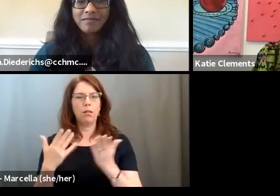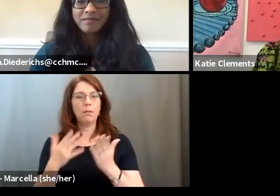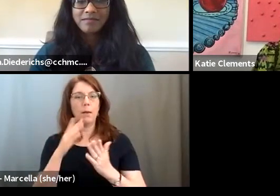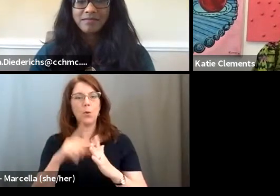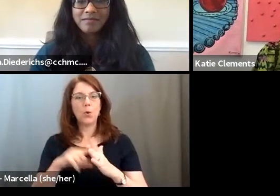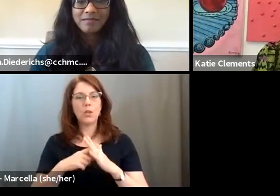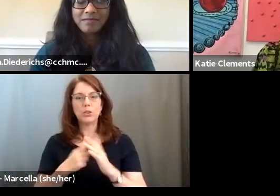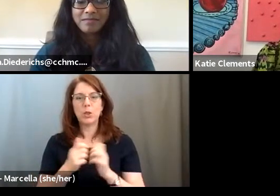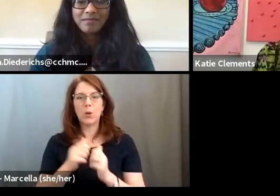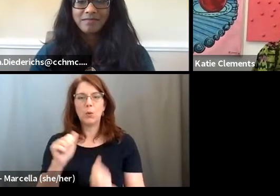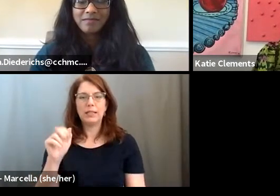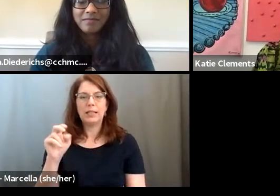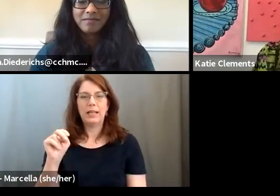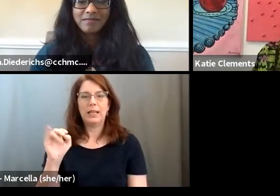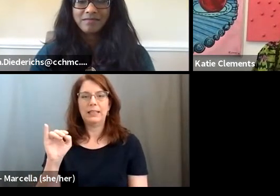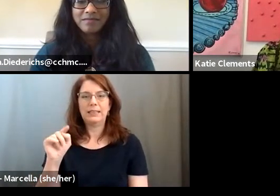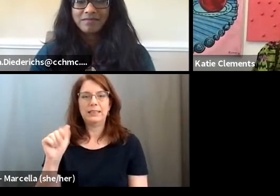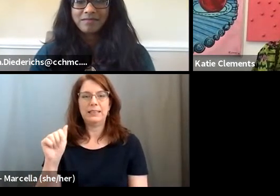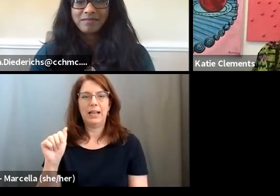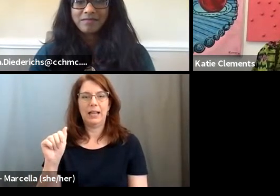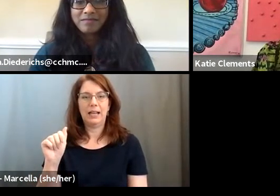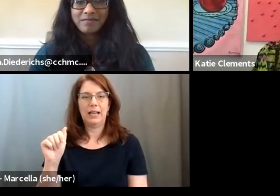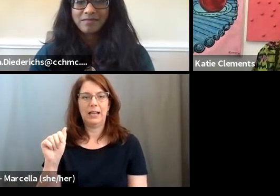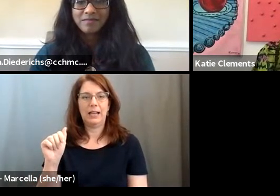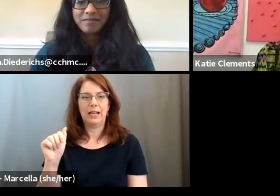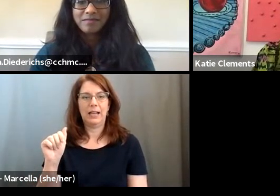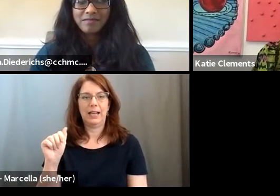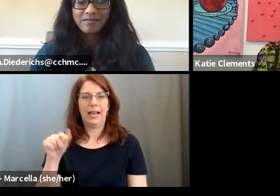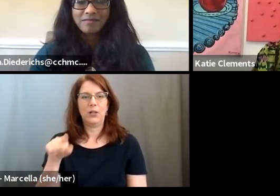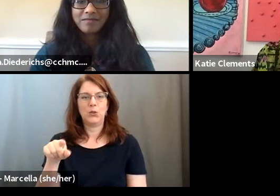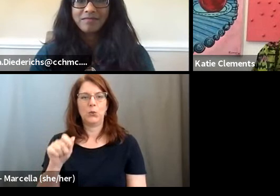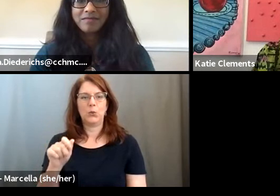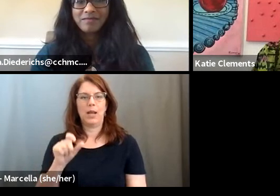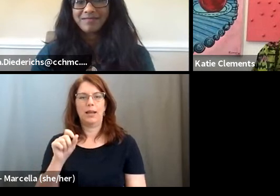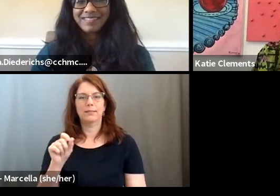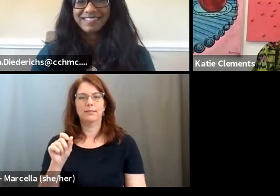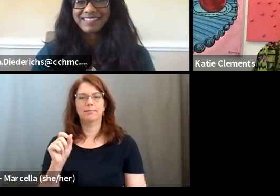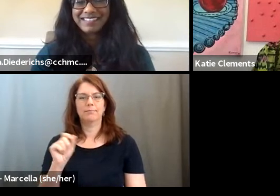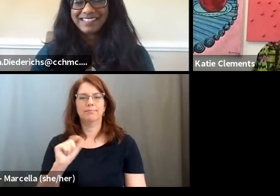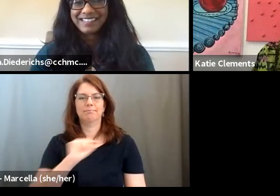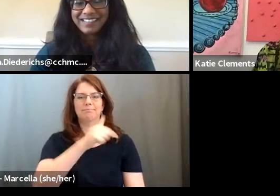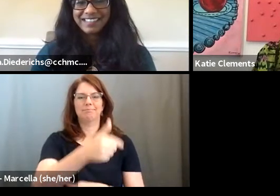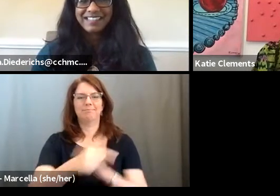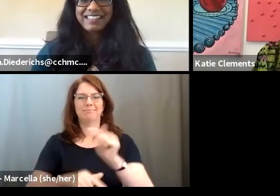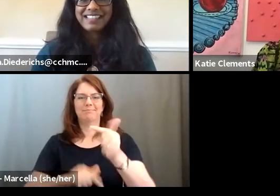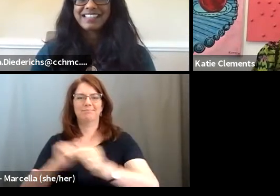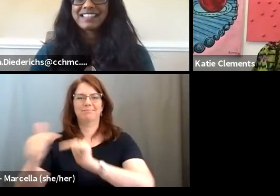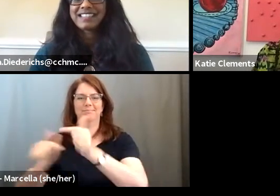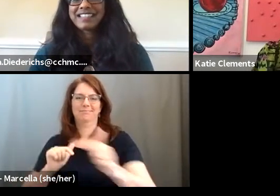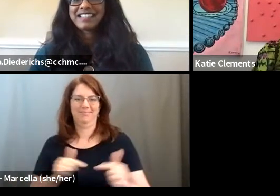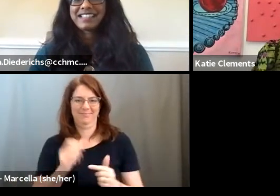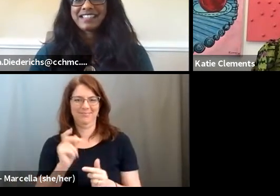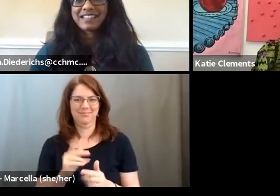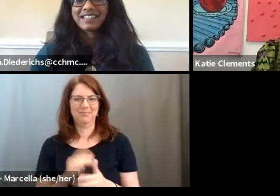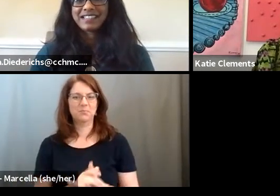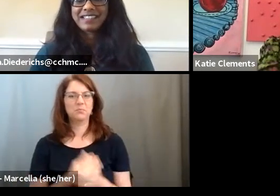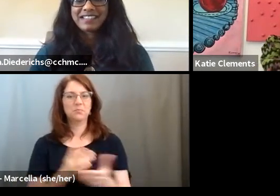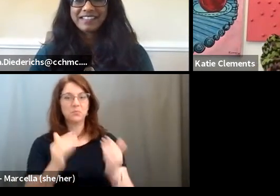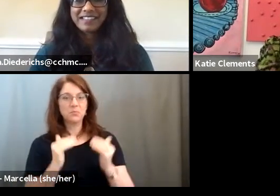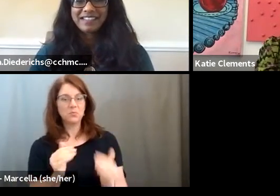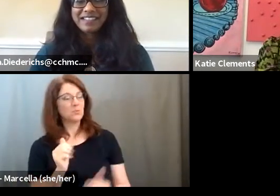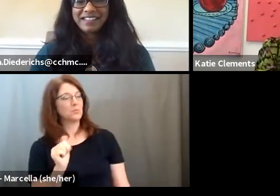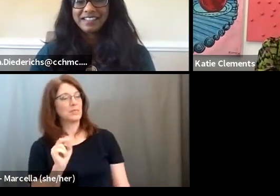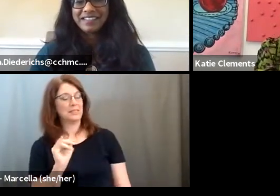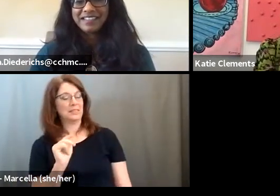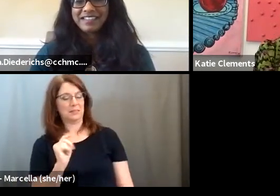Anita and then you can always popcorn to another panelist. All right, I'll kick it off.